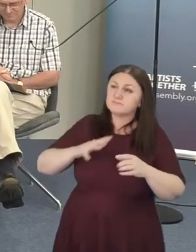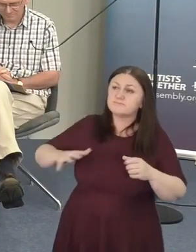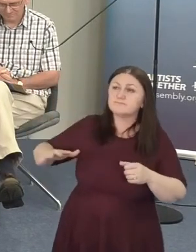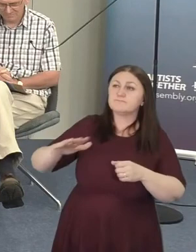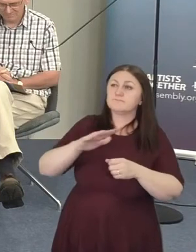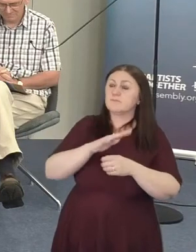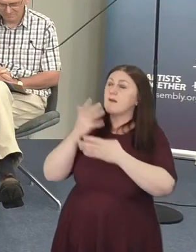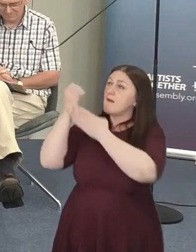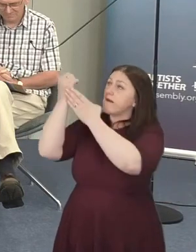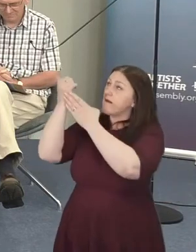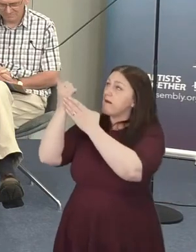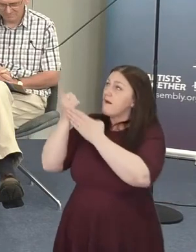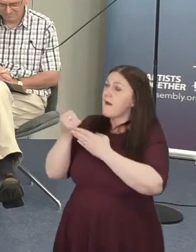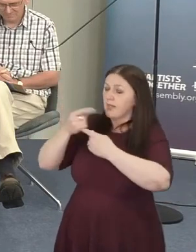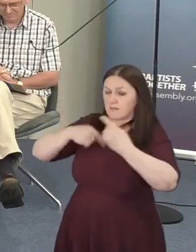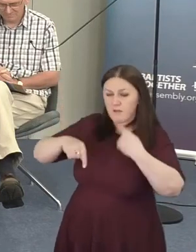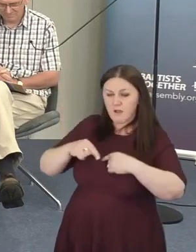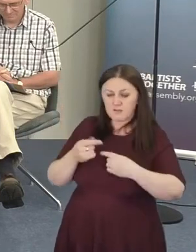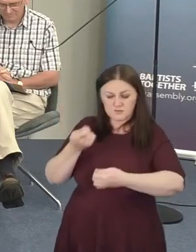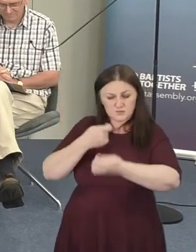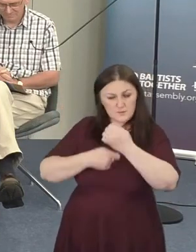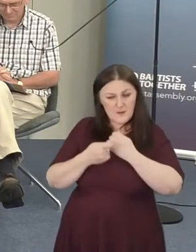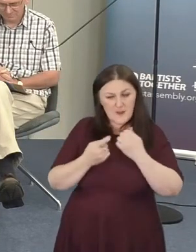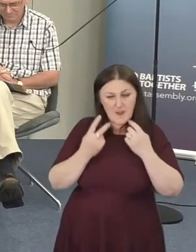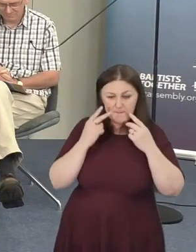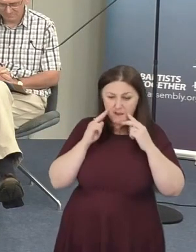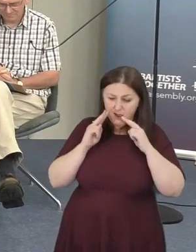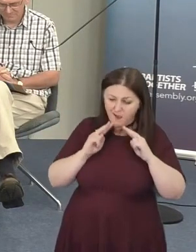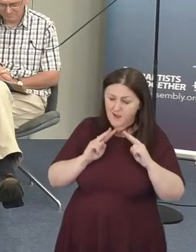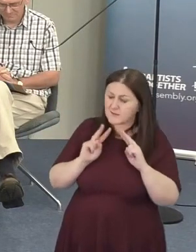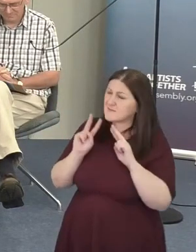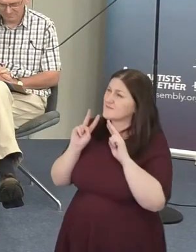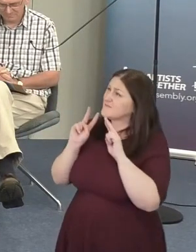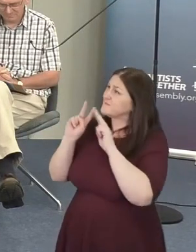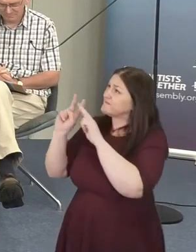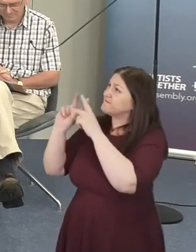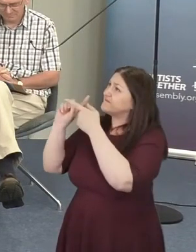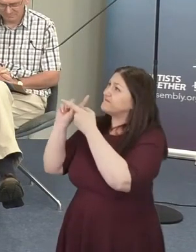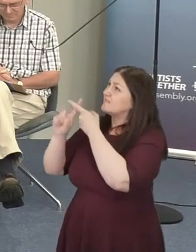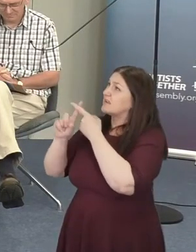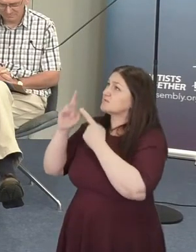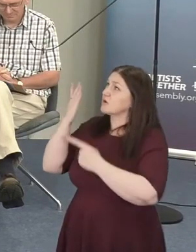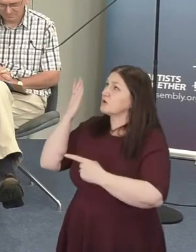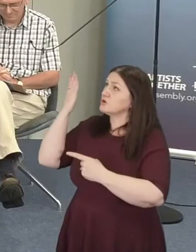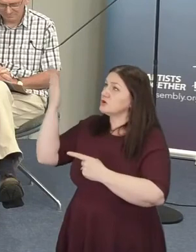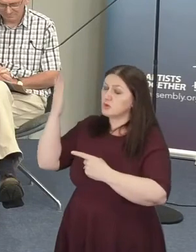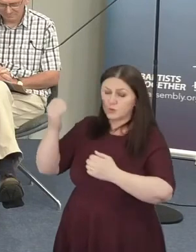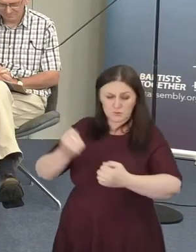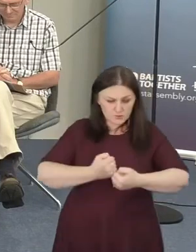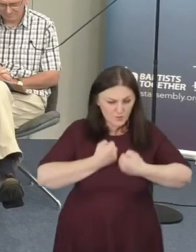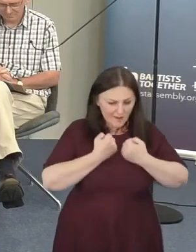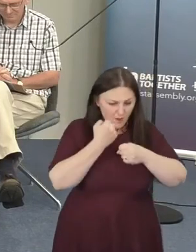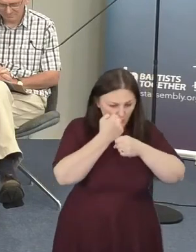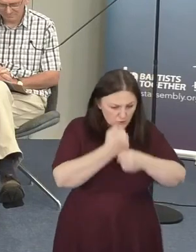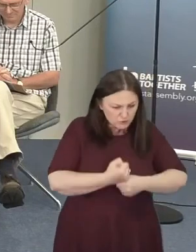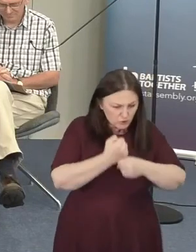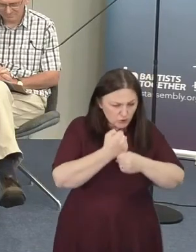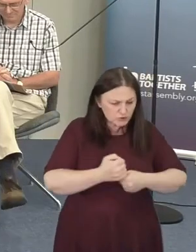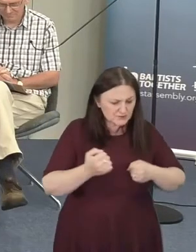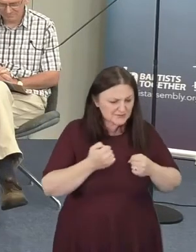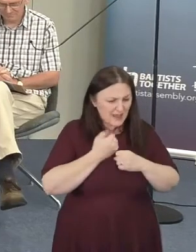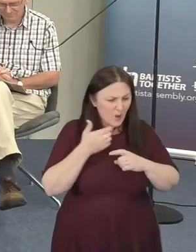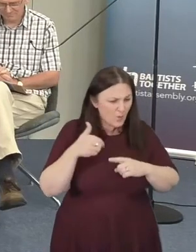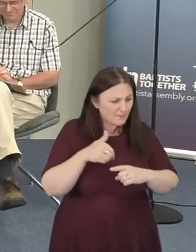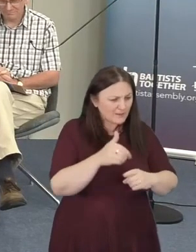Would you help us to really fix our eyes on you? Lord we just lift you now. Our churches, missional communities,